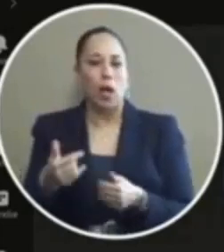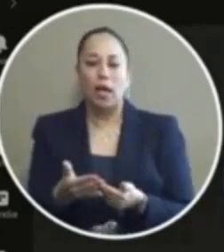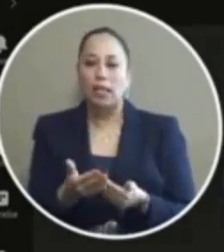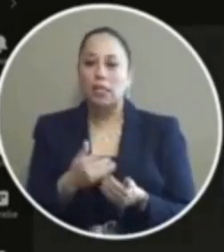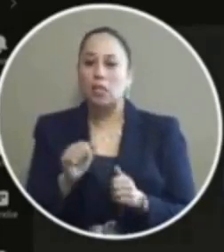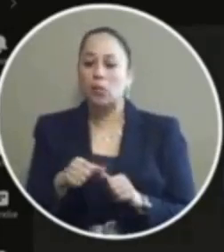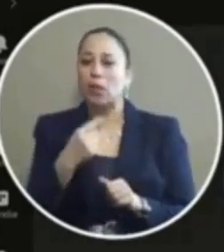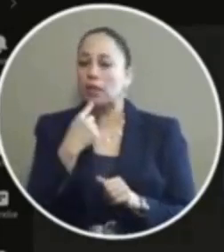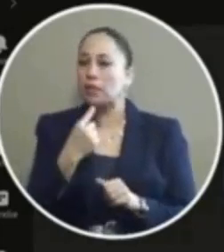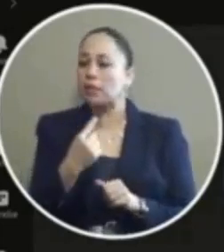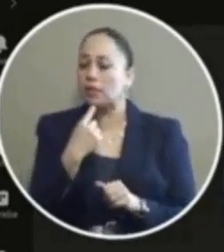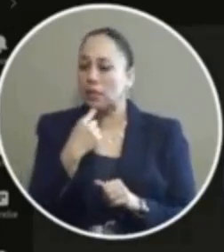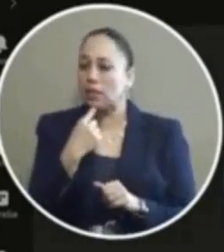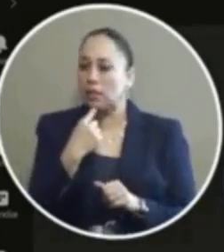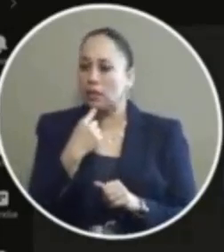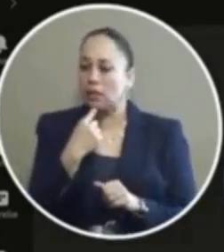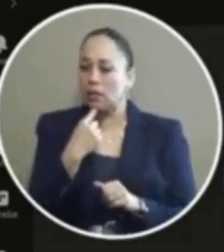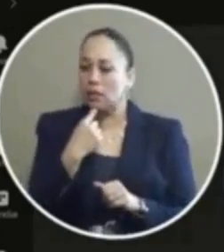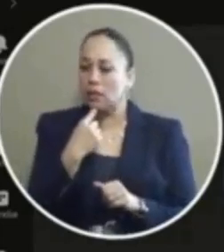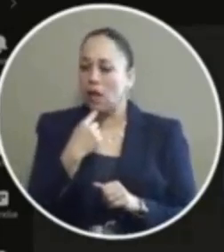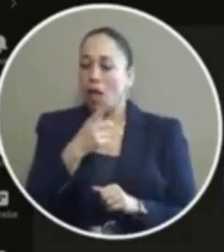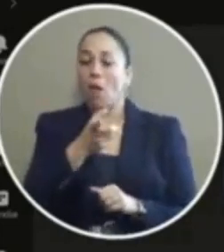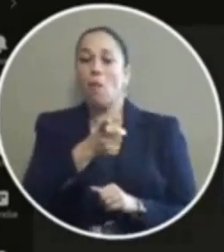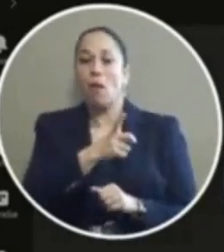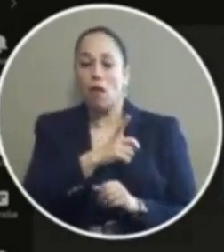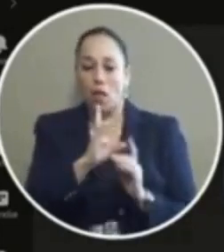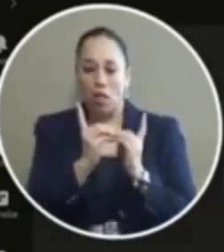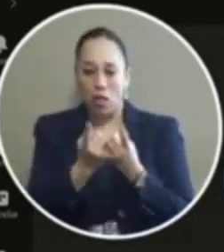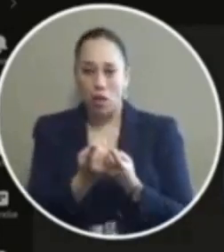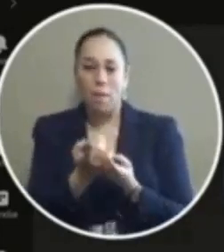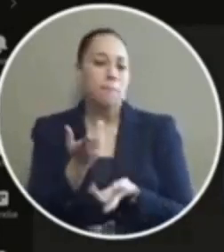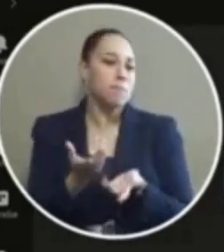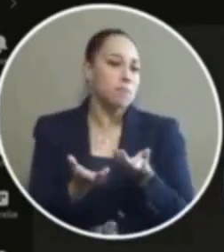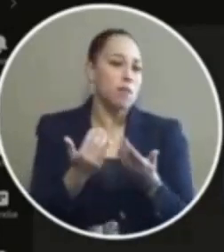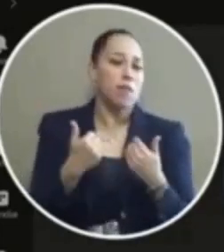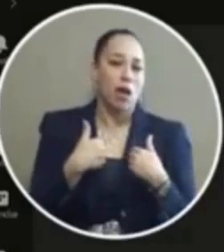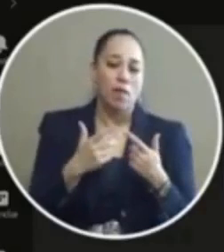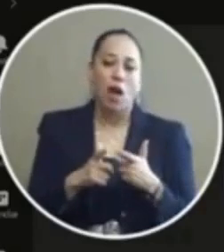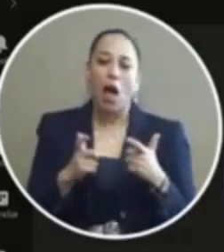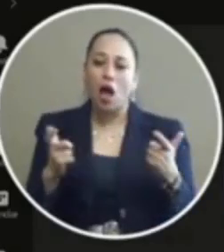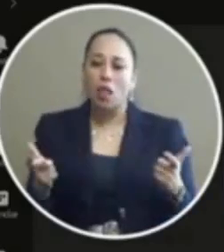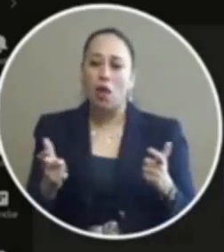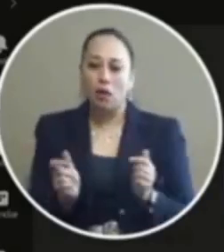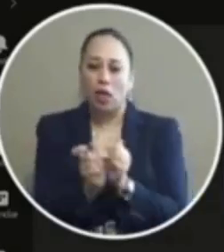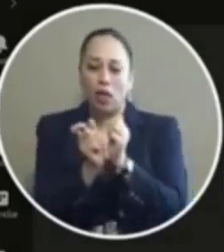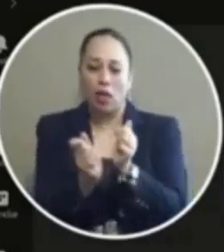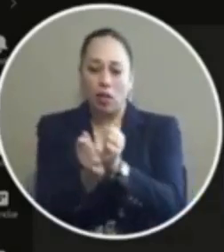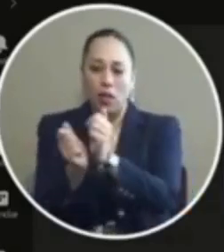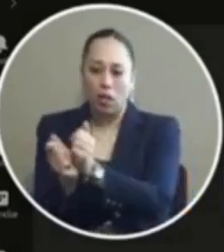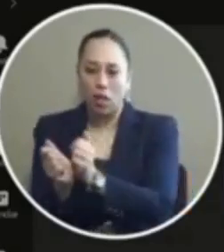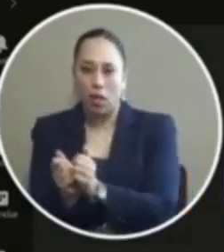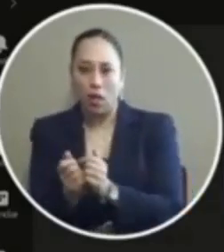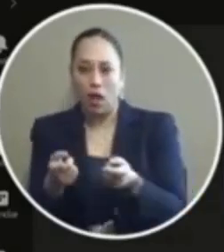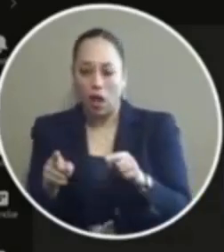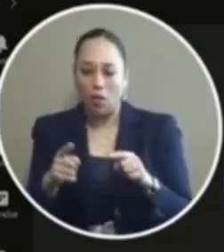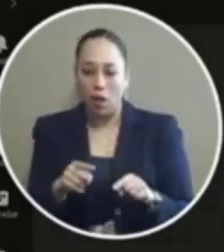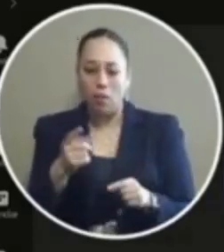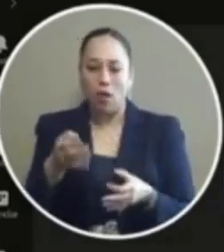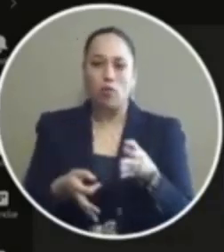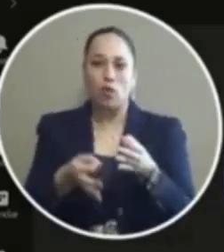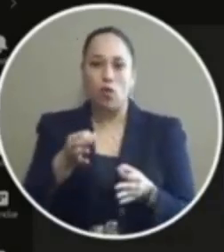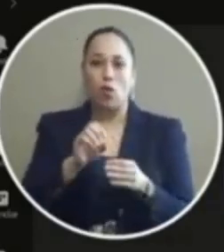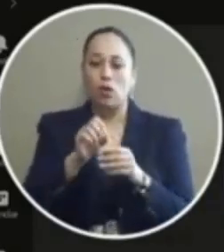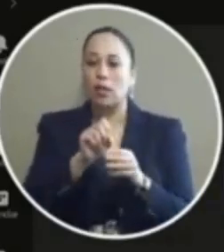tell you is the police department probably has a majority of the arrest and the cases that come into the court system